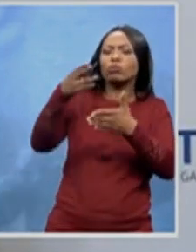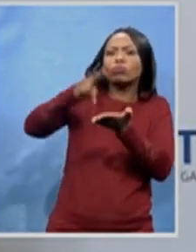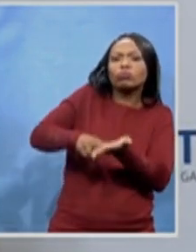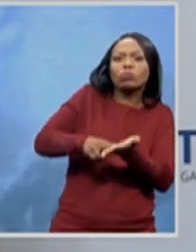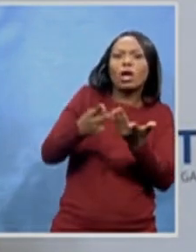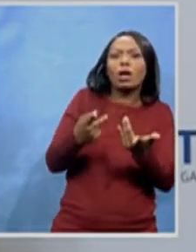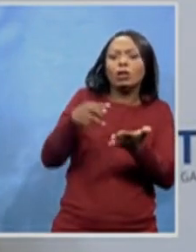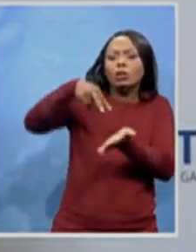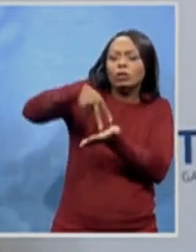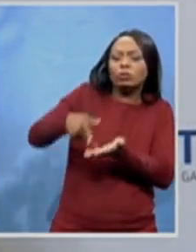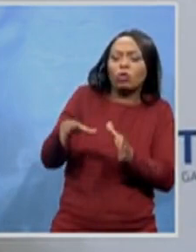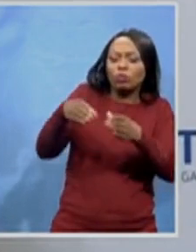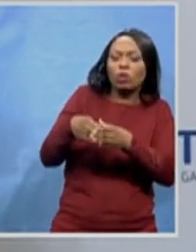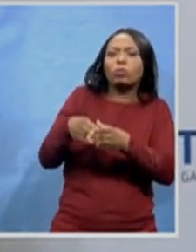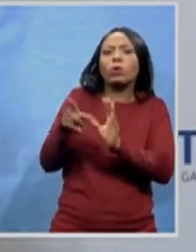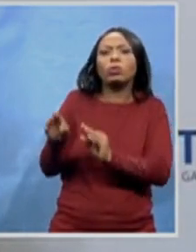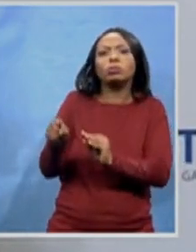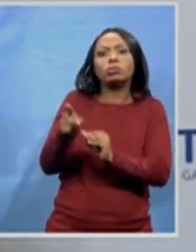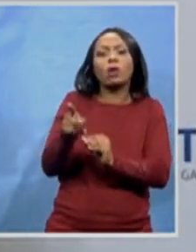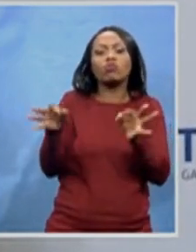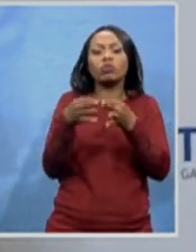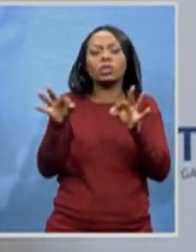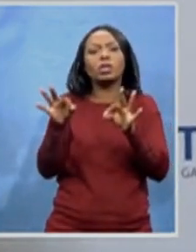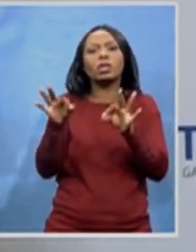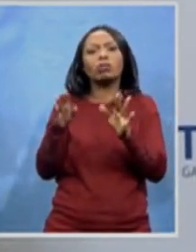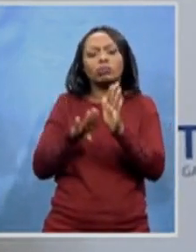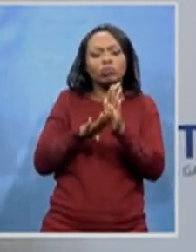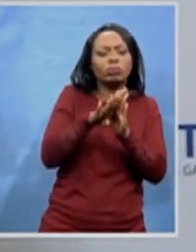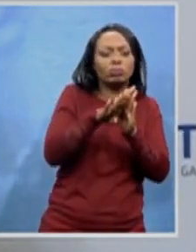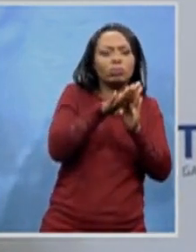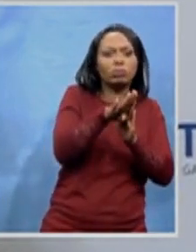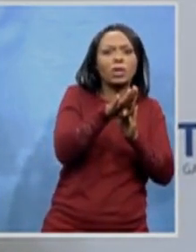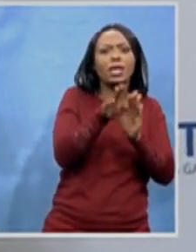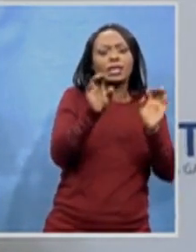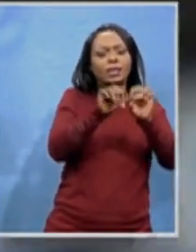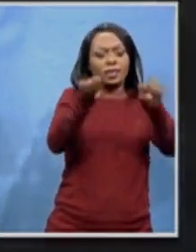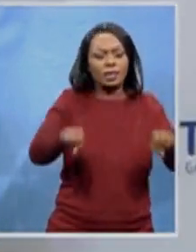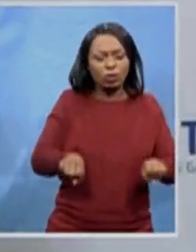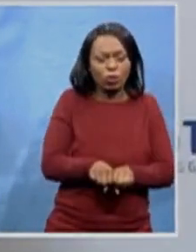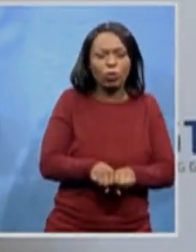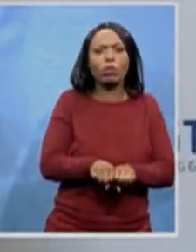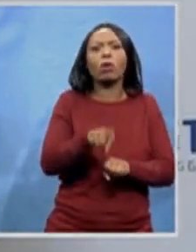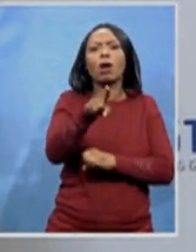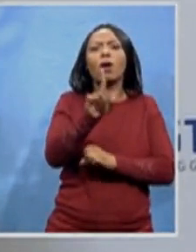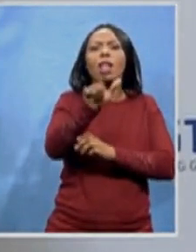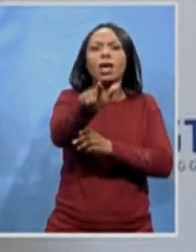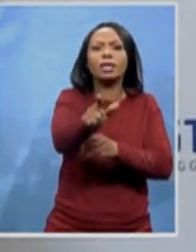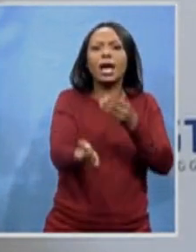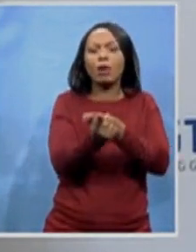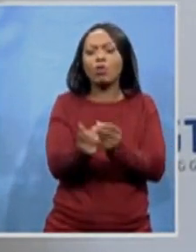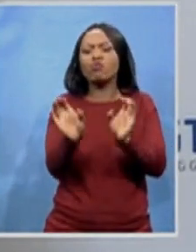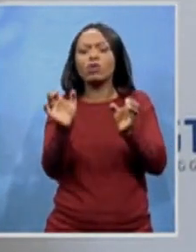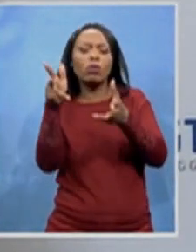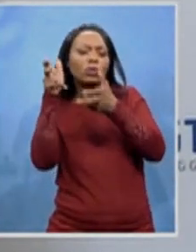it went to the radio and our television stations, making huge sales and dominating